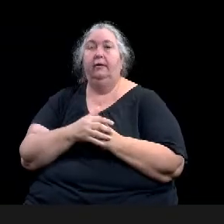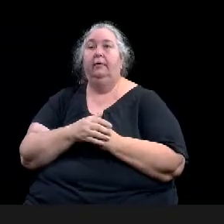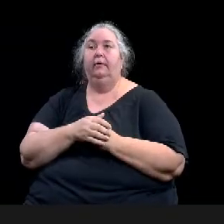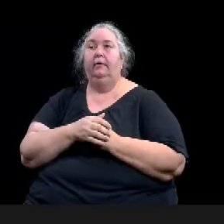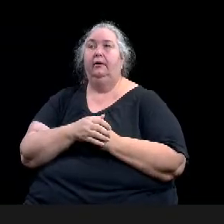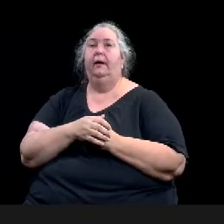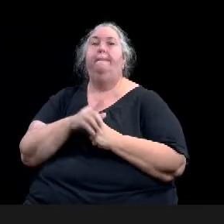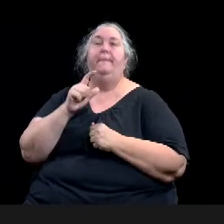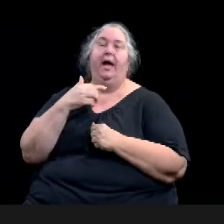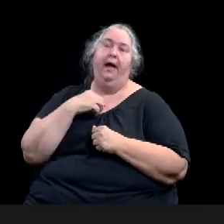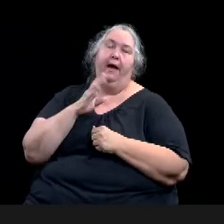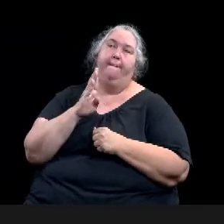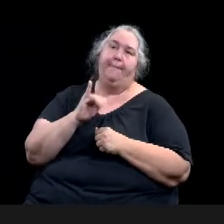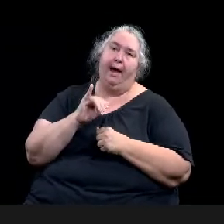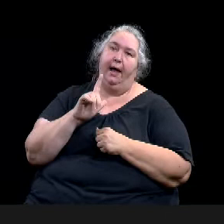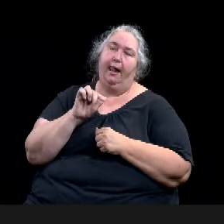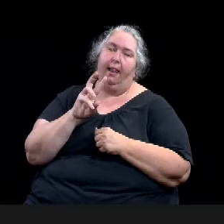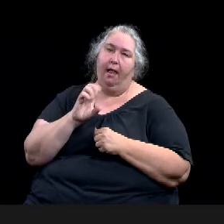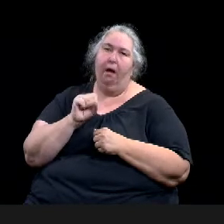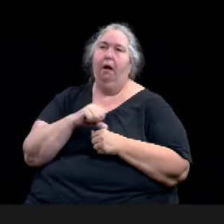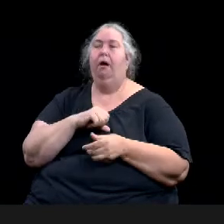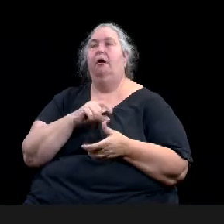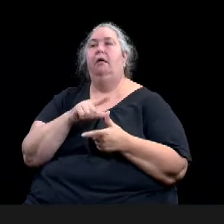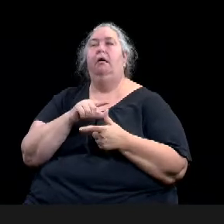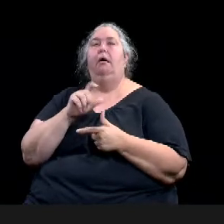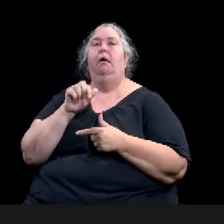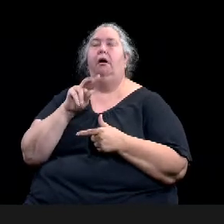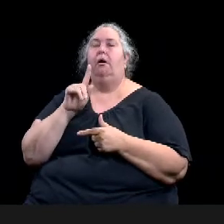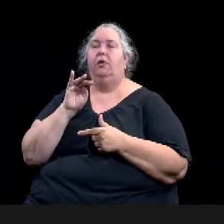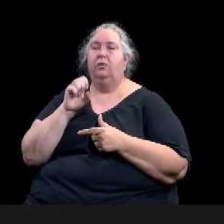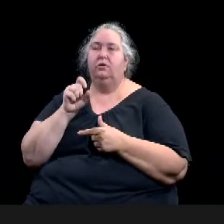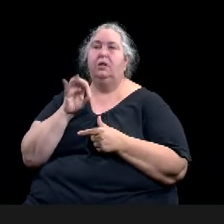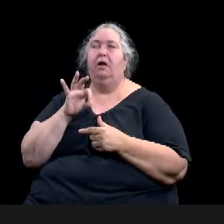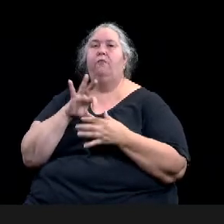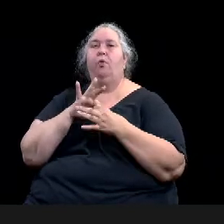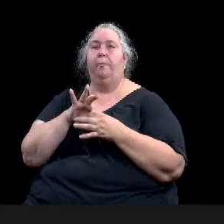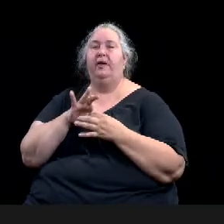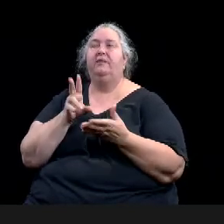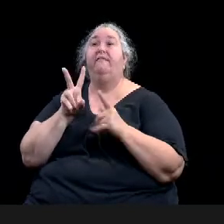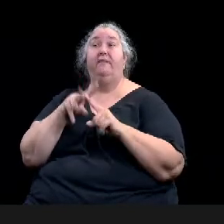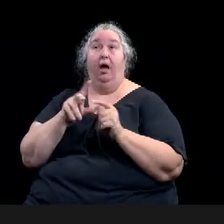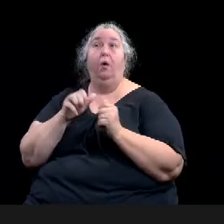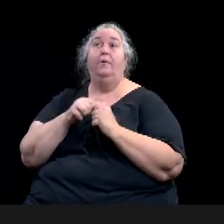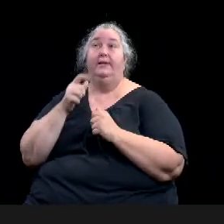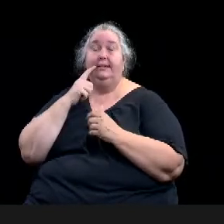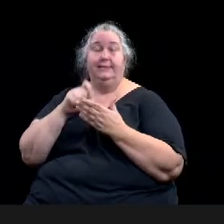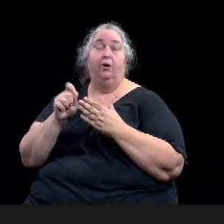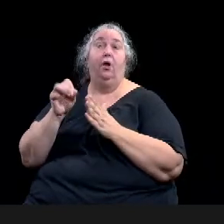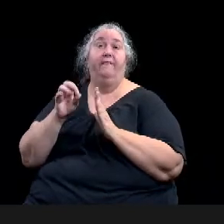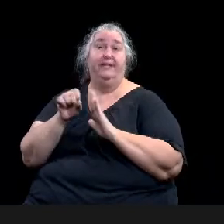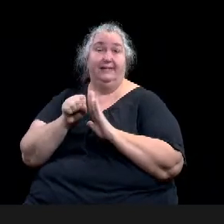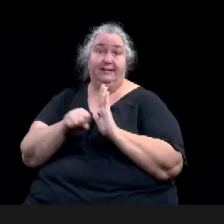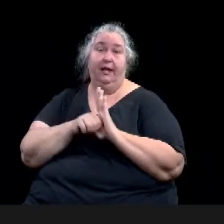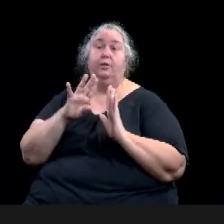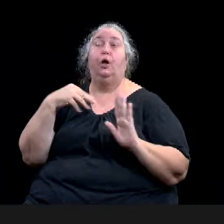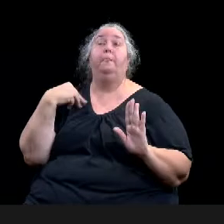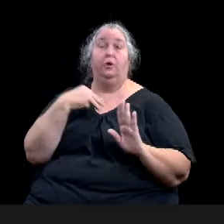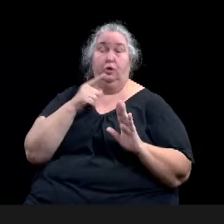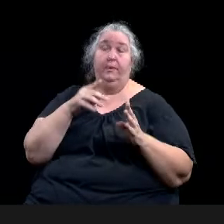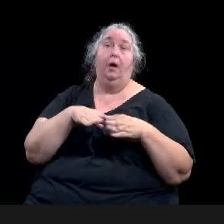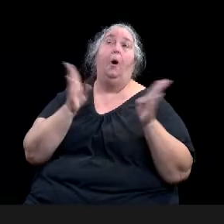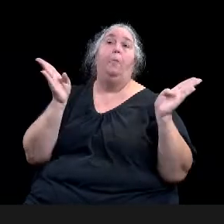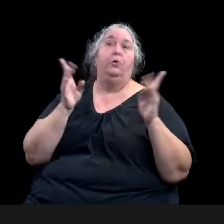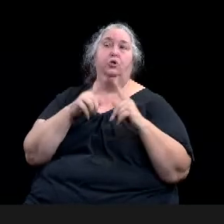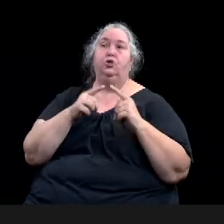Their membership should be open to everybody living within their boundaries. They need to have been actively holding meetings for the past